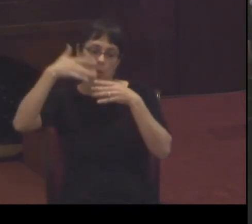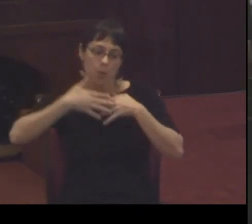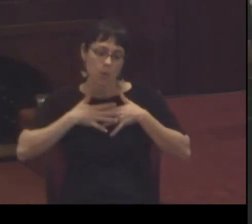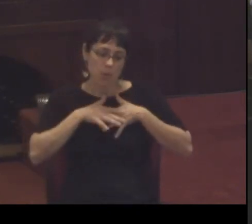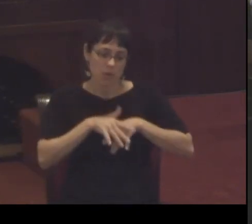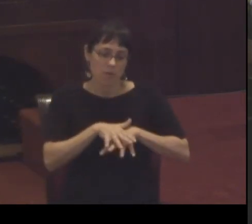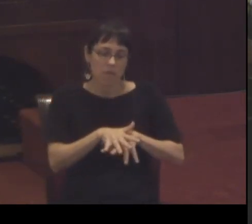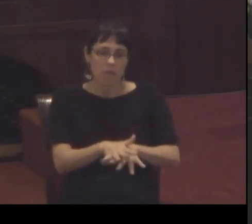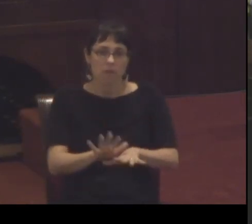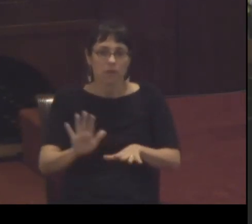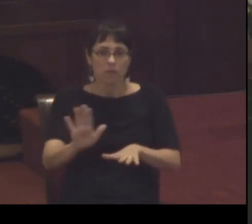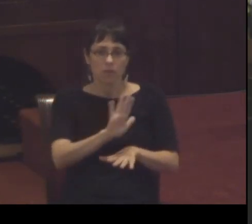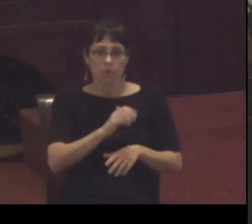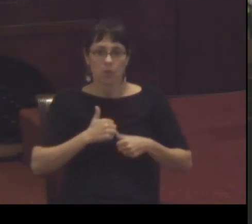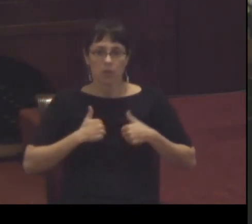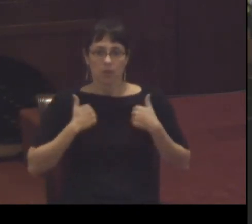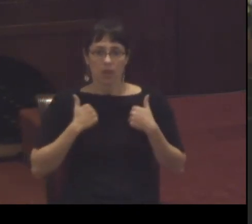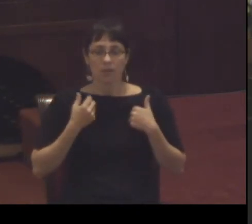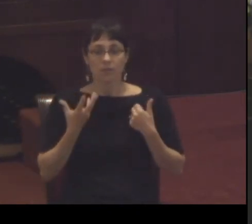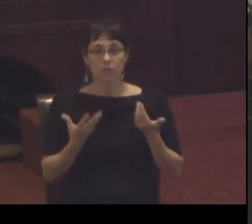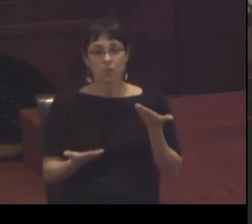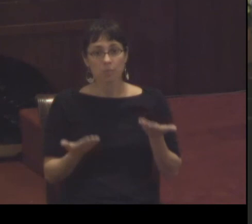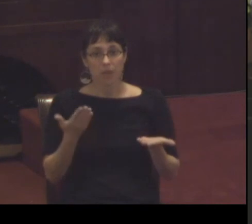do you need to have the soul of the prophet